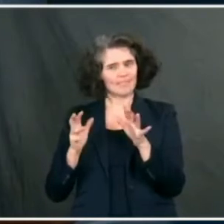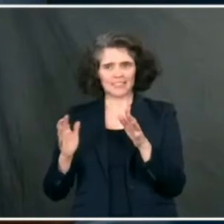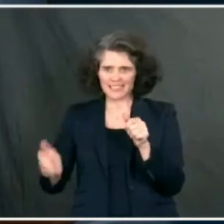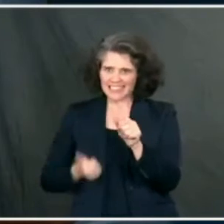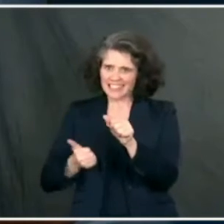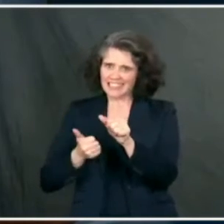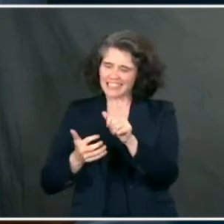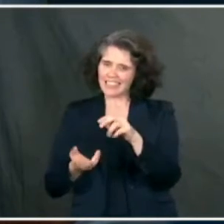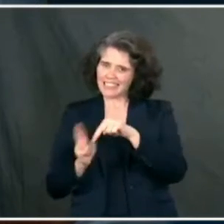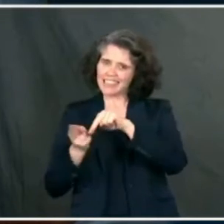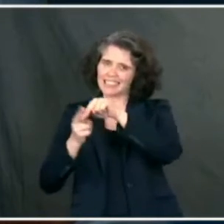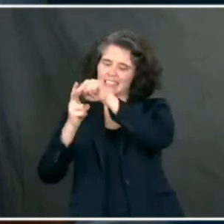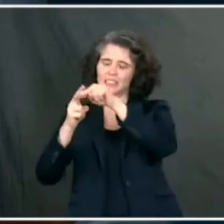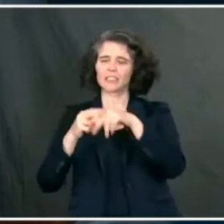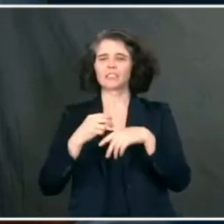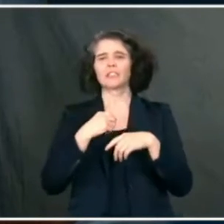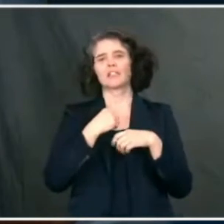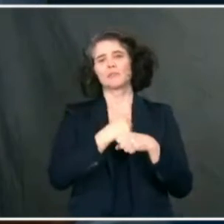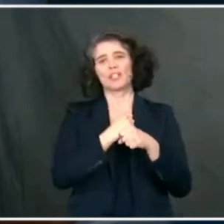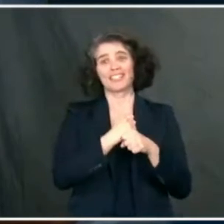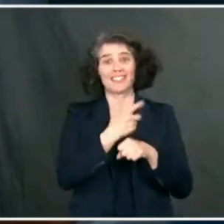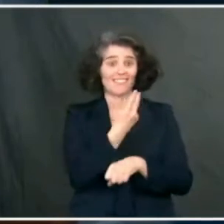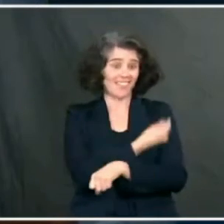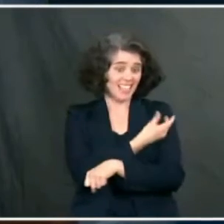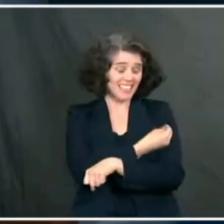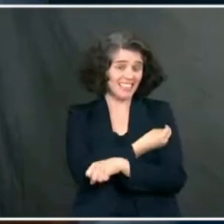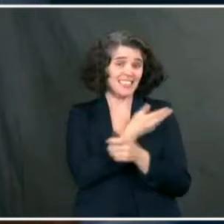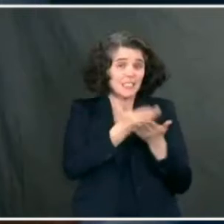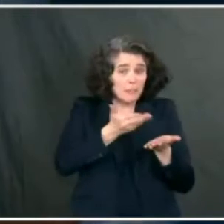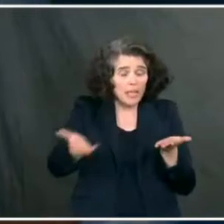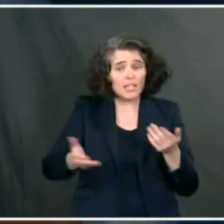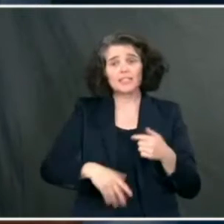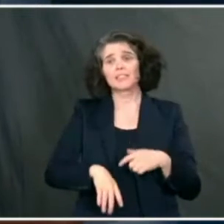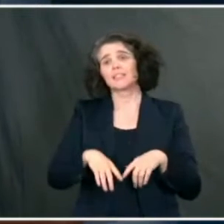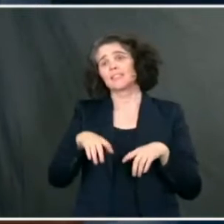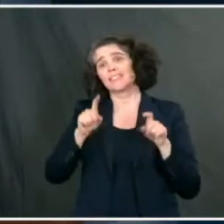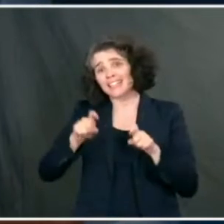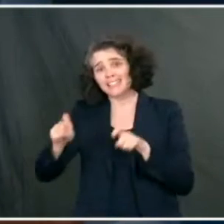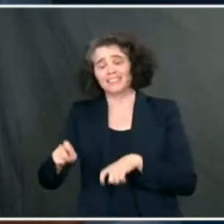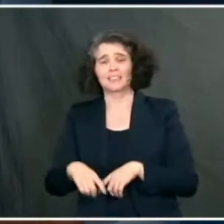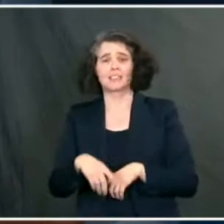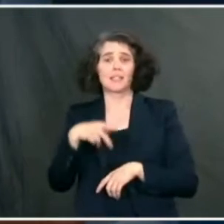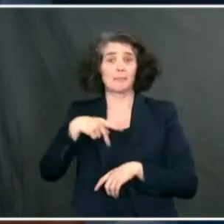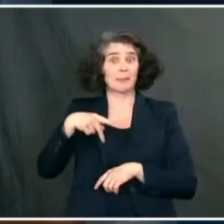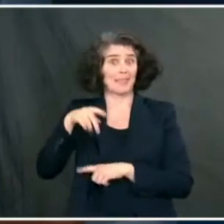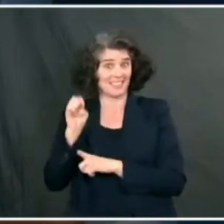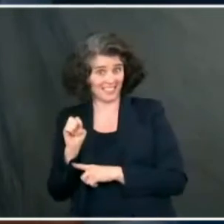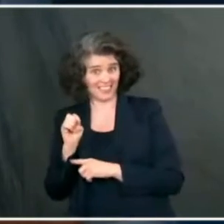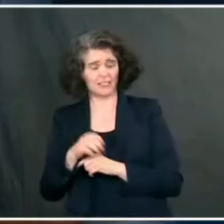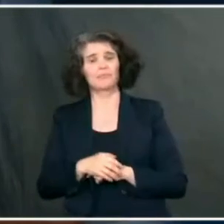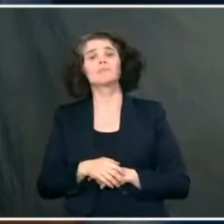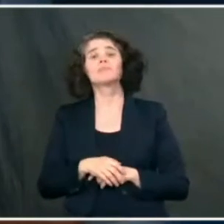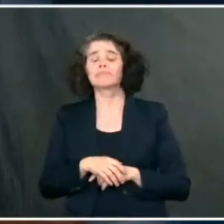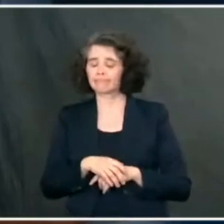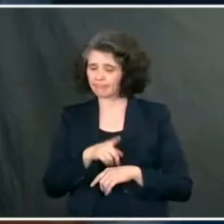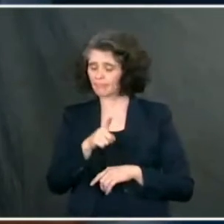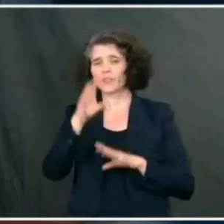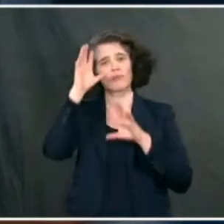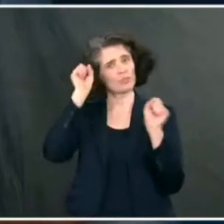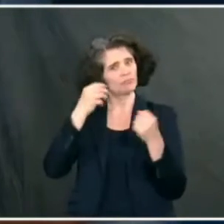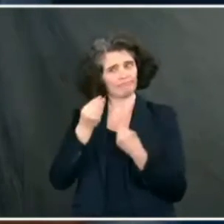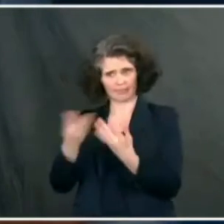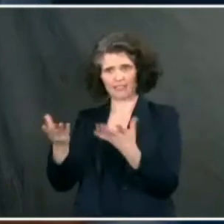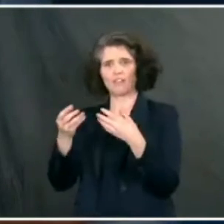vaccinations, testing, and PPE. The president directed agencies to exercise all appropriate authorities, including the Defense Production